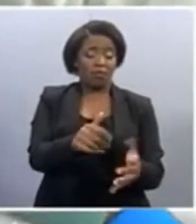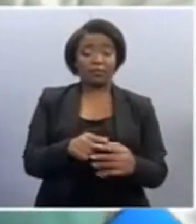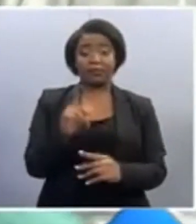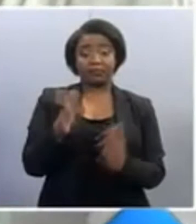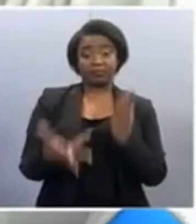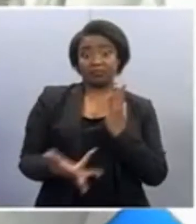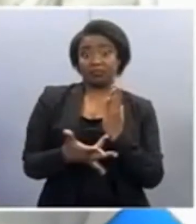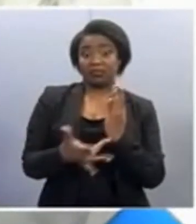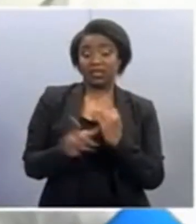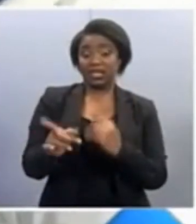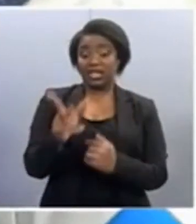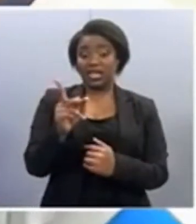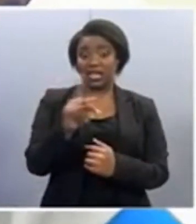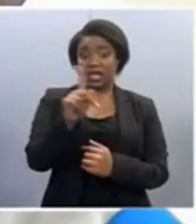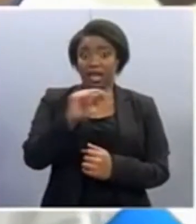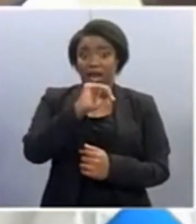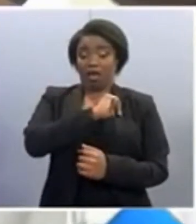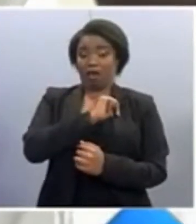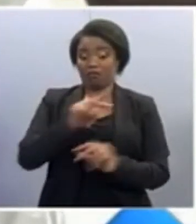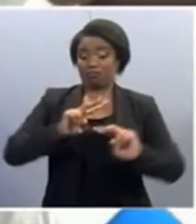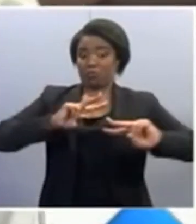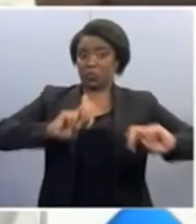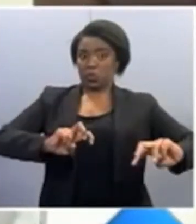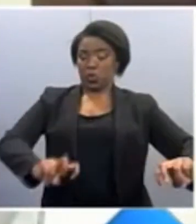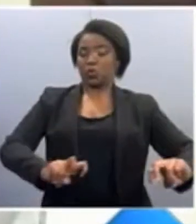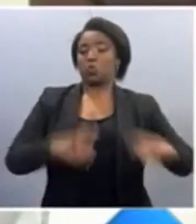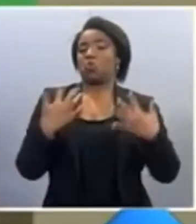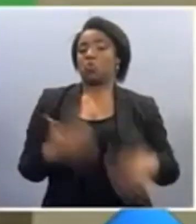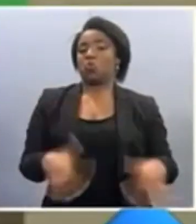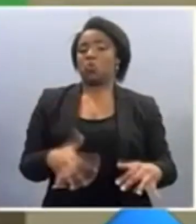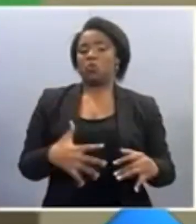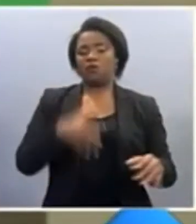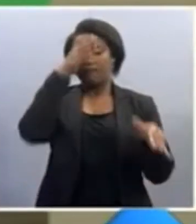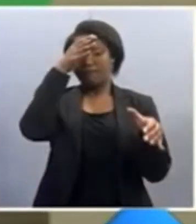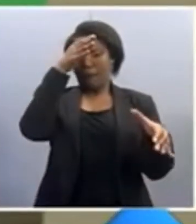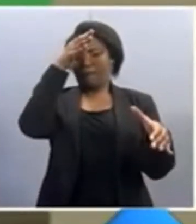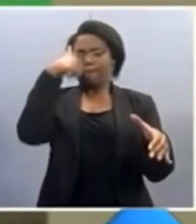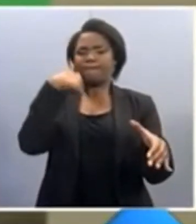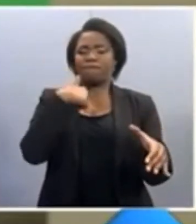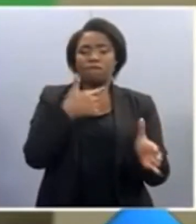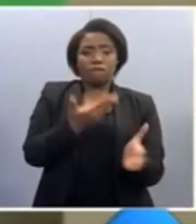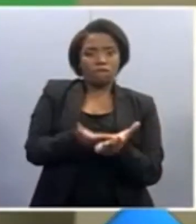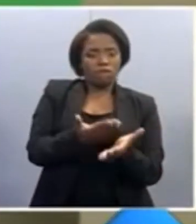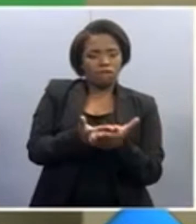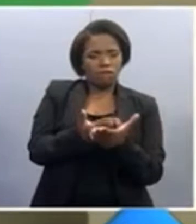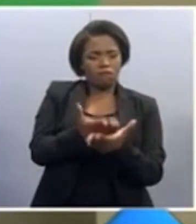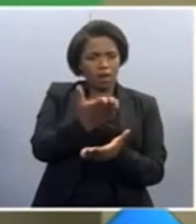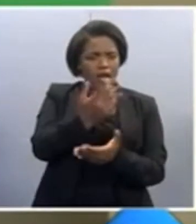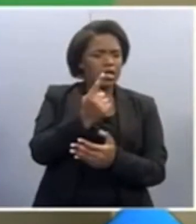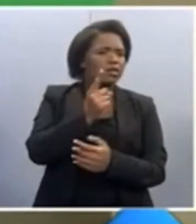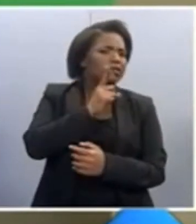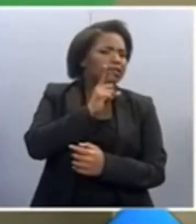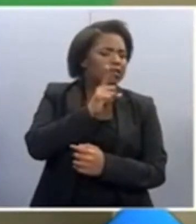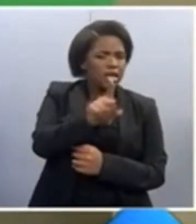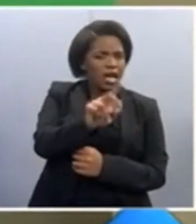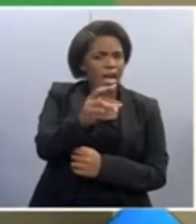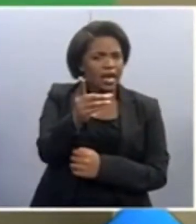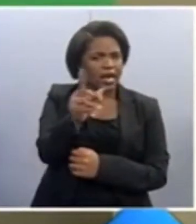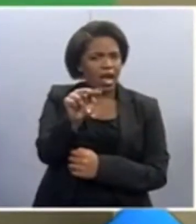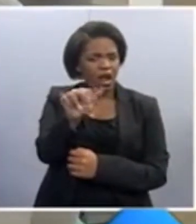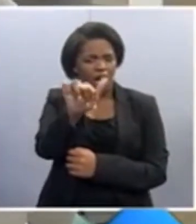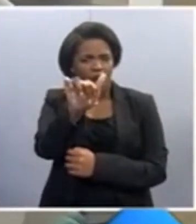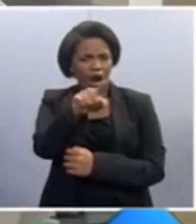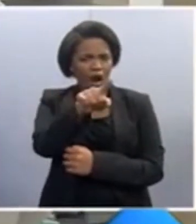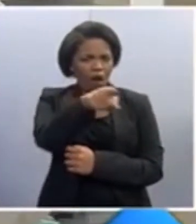at the KZN Research and Innovation Sequencing Platform are now able to decode DNA for the first time.